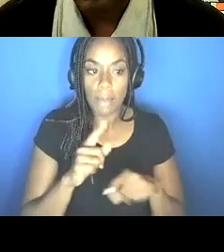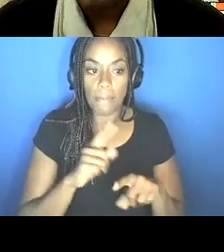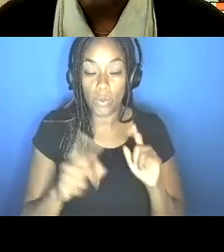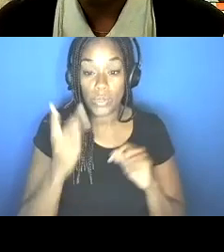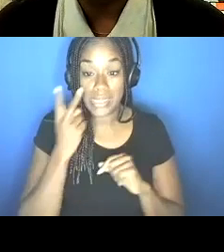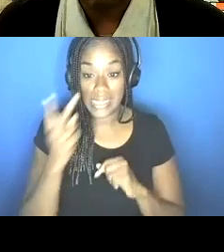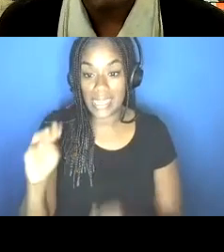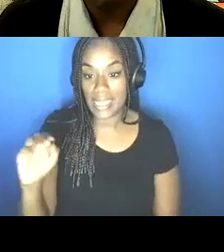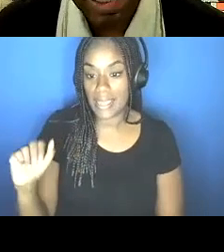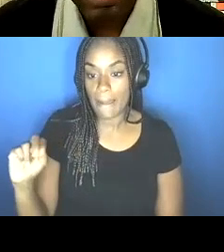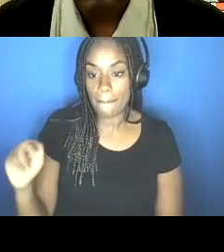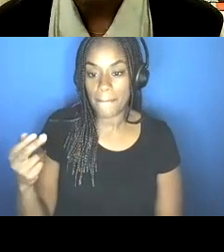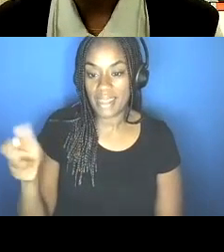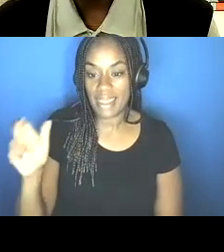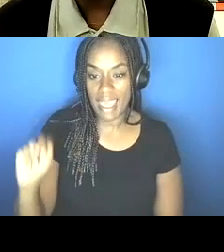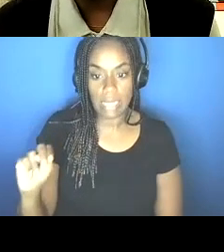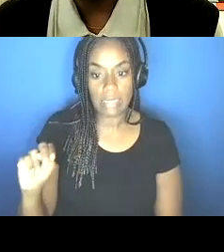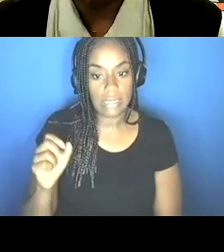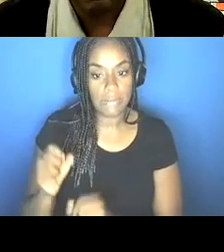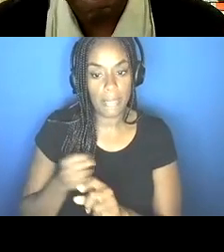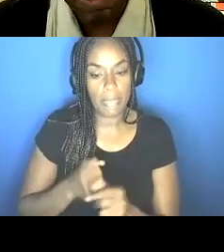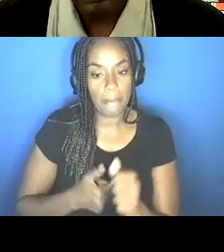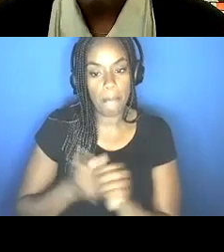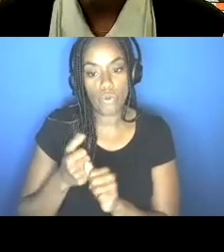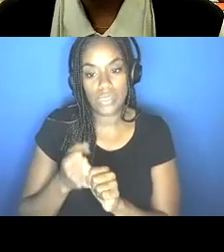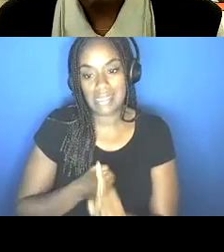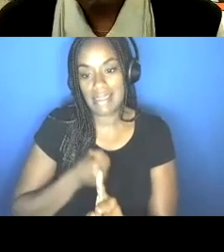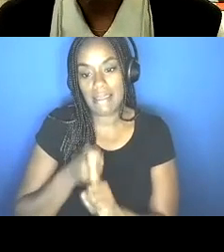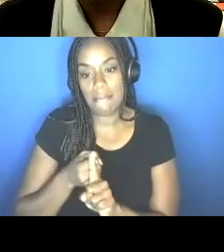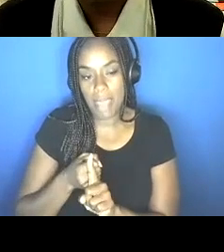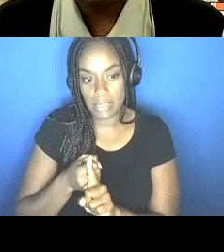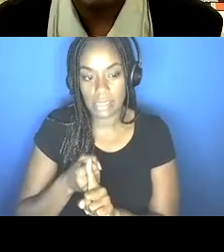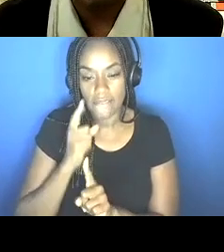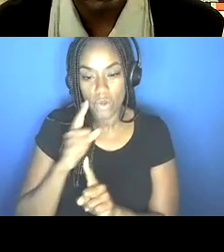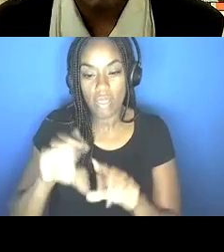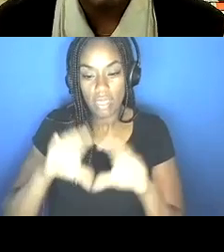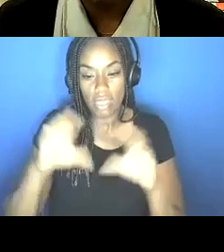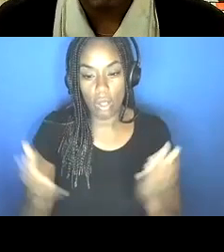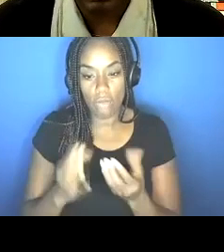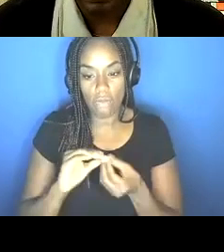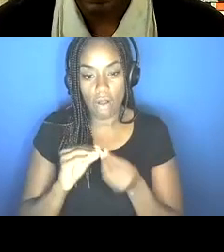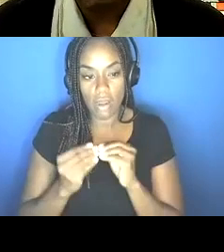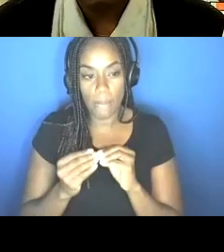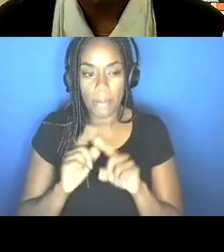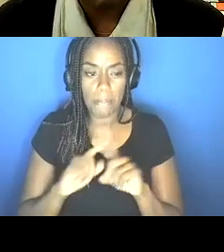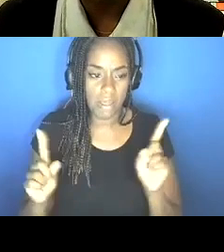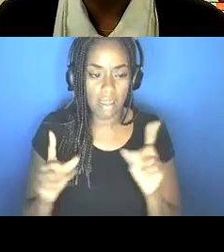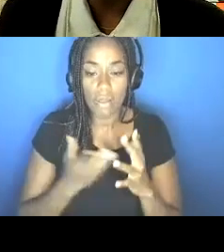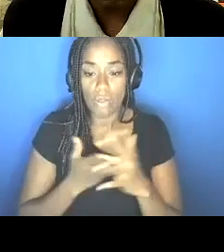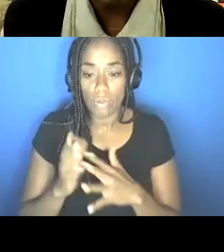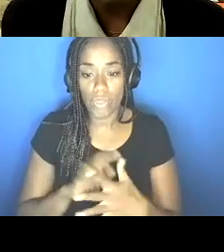Manhattan has been the most impacted, um, in terms of vault number, overall number, but we can see, um, basically across, uh, the five